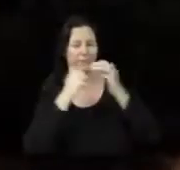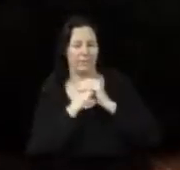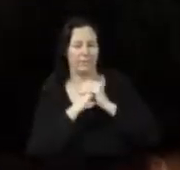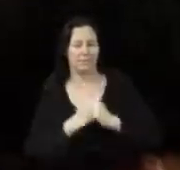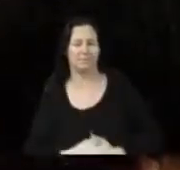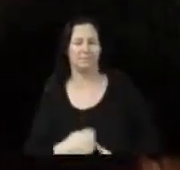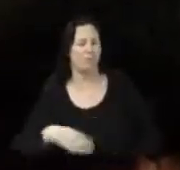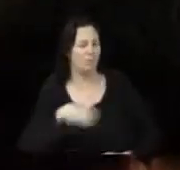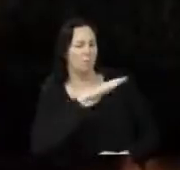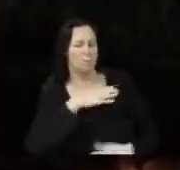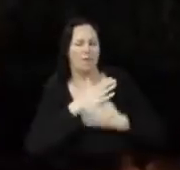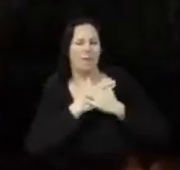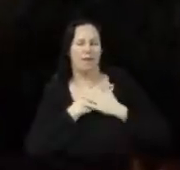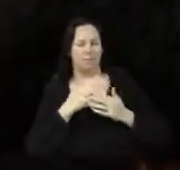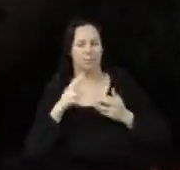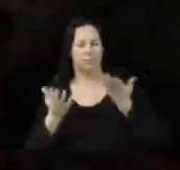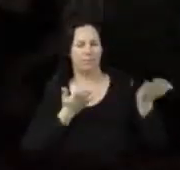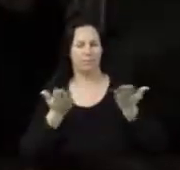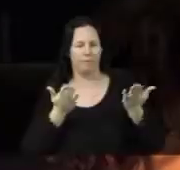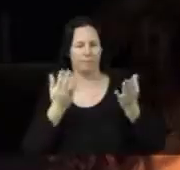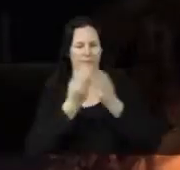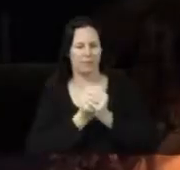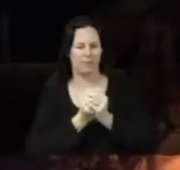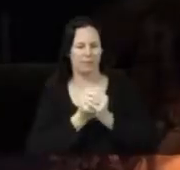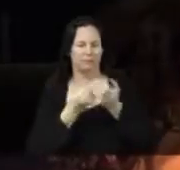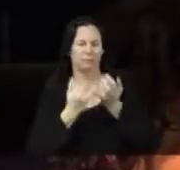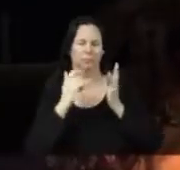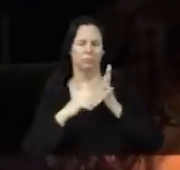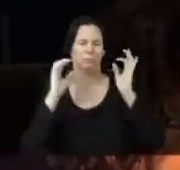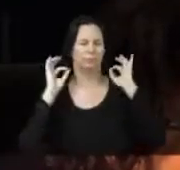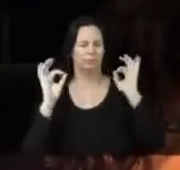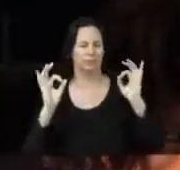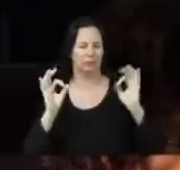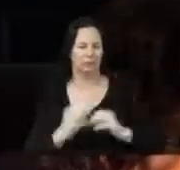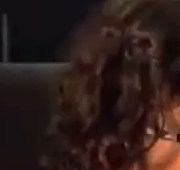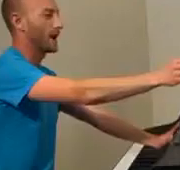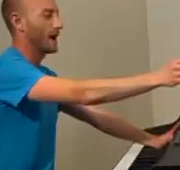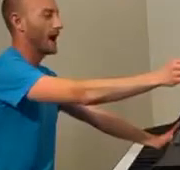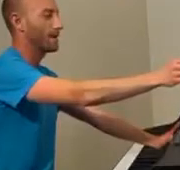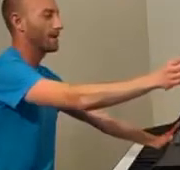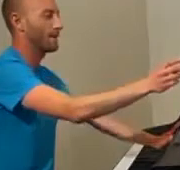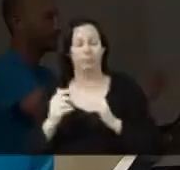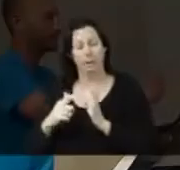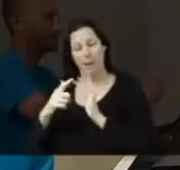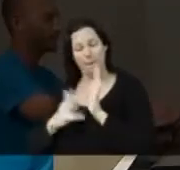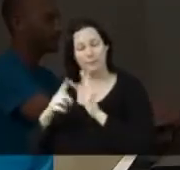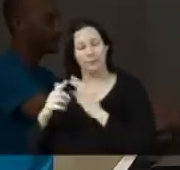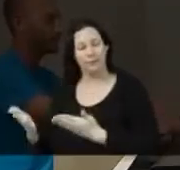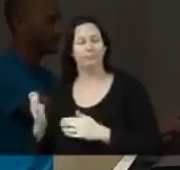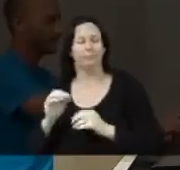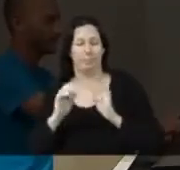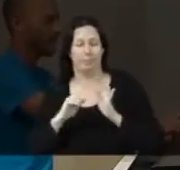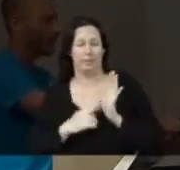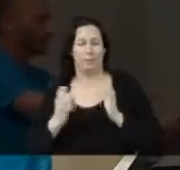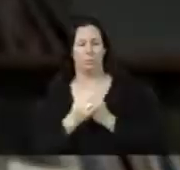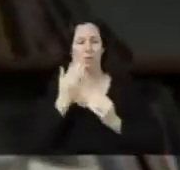We're all very good friends. We all love to perform together. It's so special. Amy has been